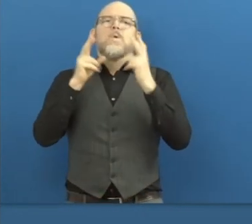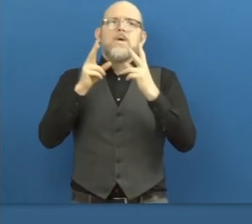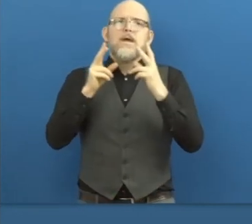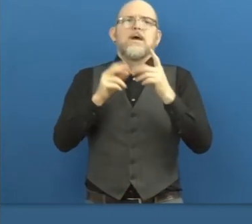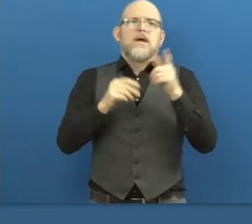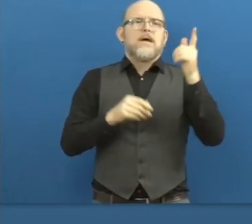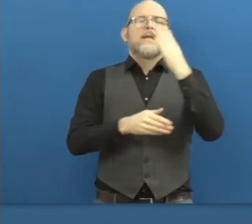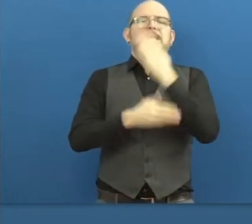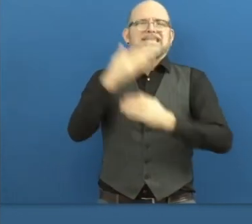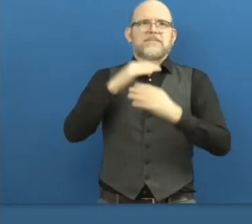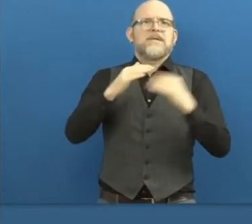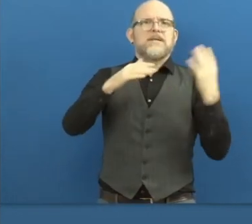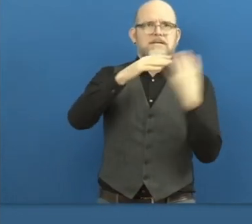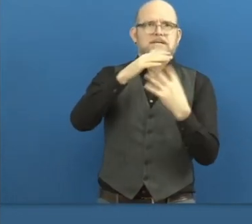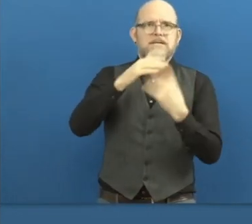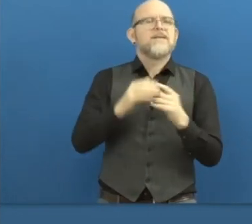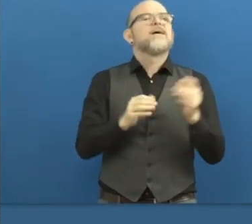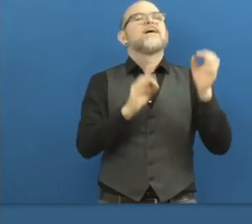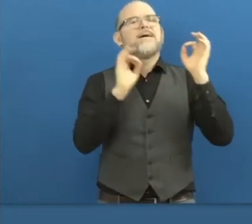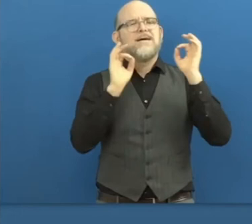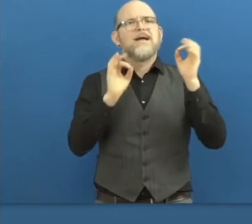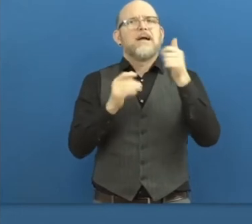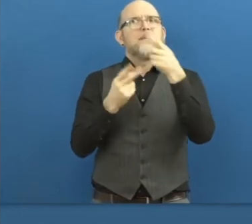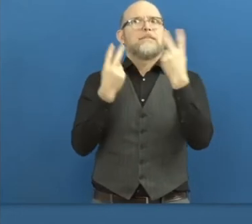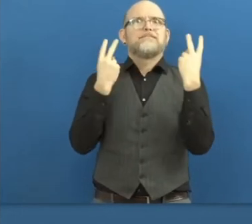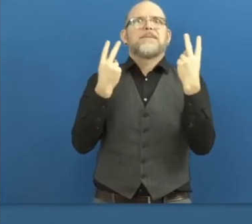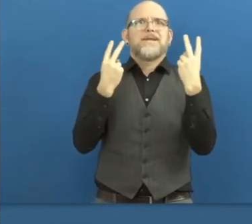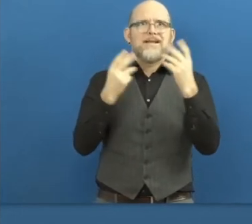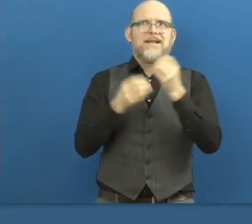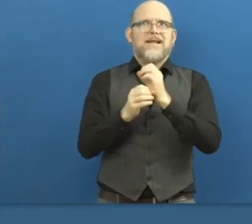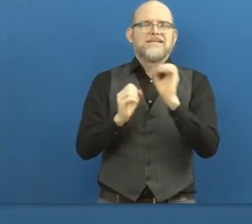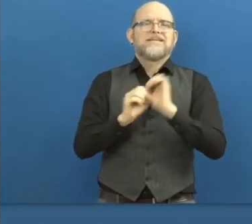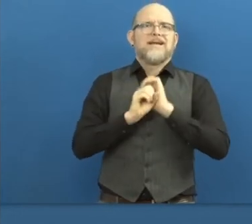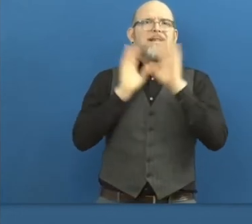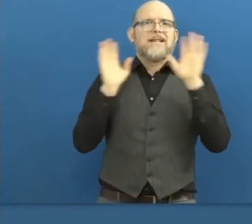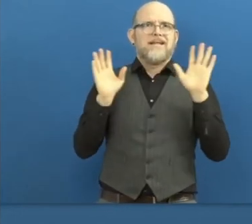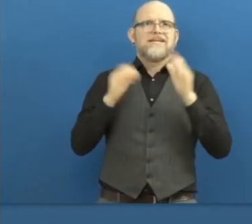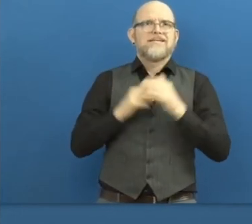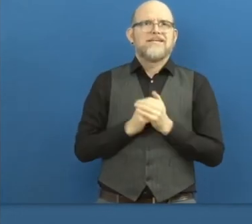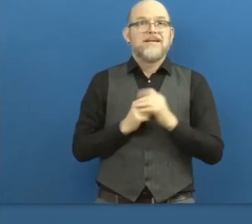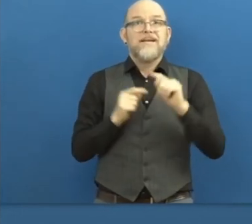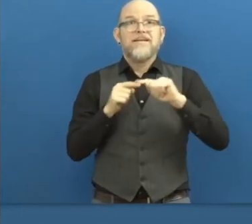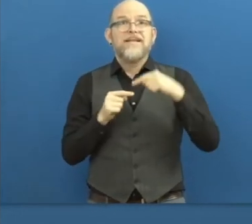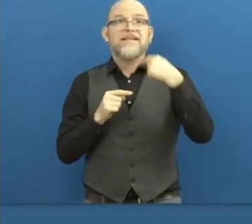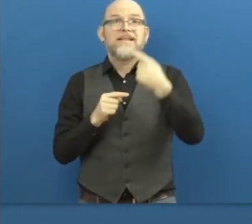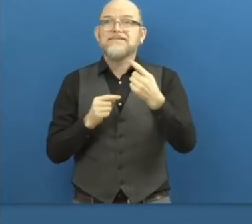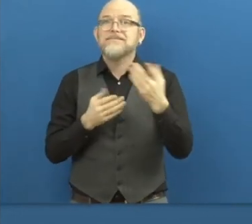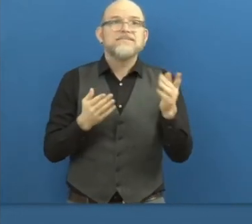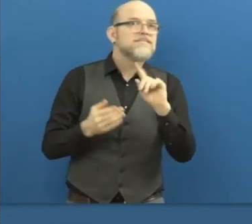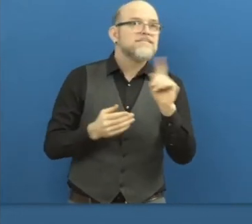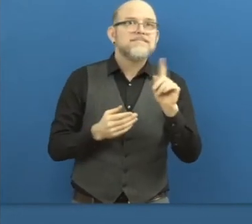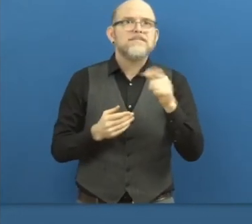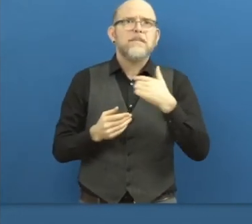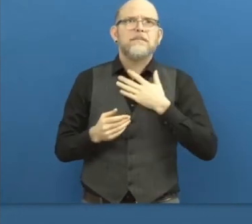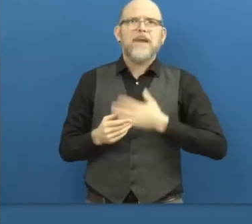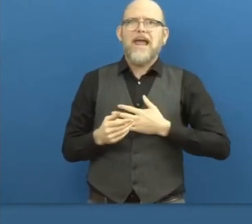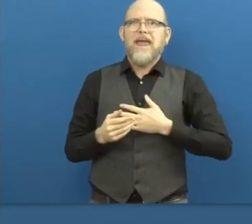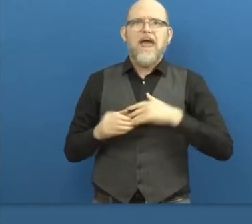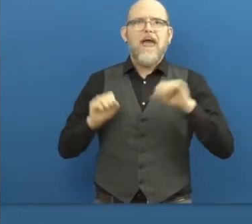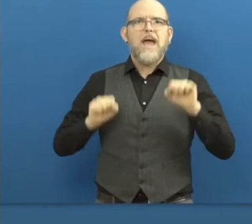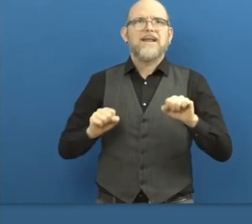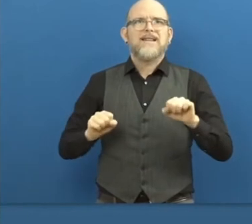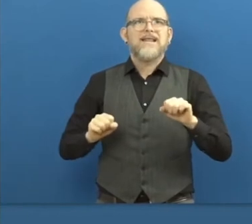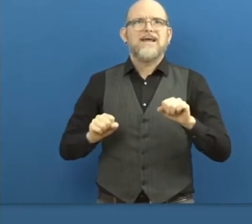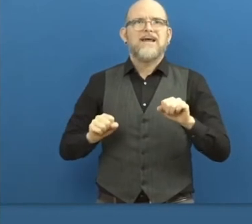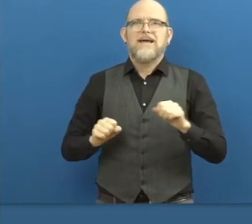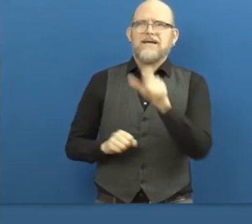Okay, I think that's just important to register. Thank you. Right. Next, I think it's my ability. Wolfgang.